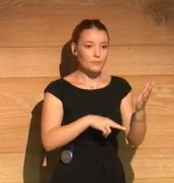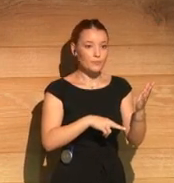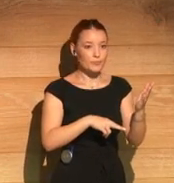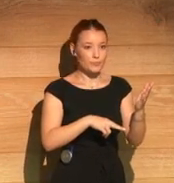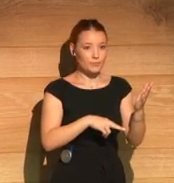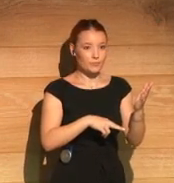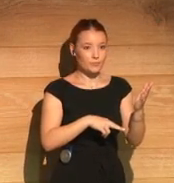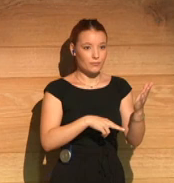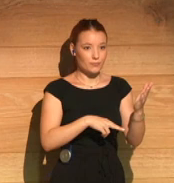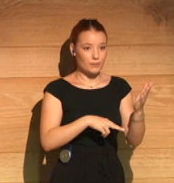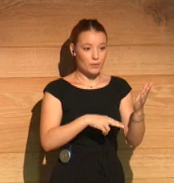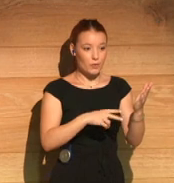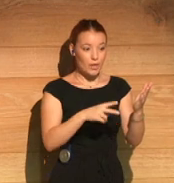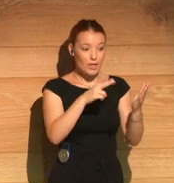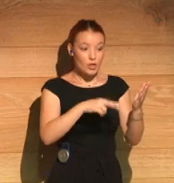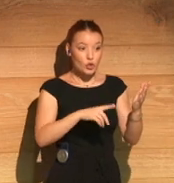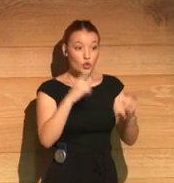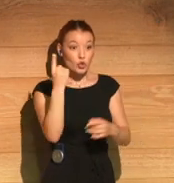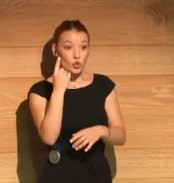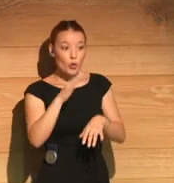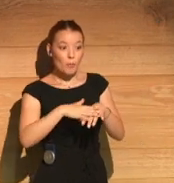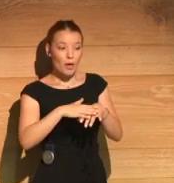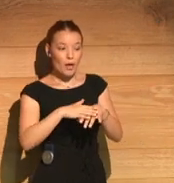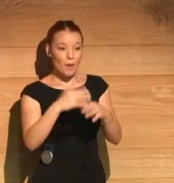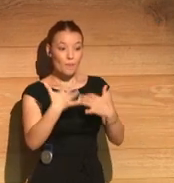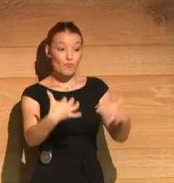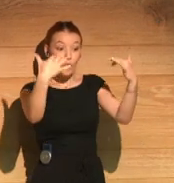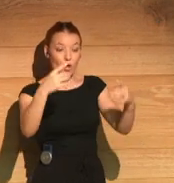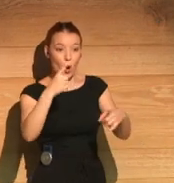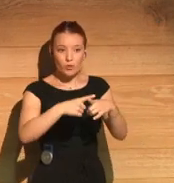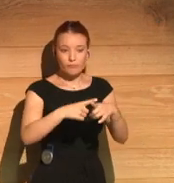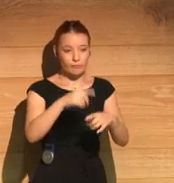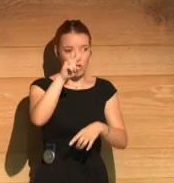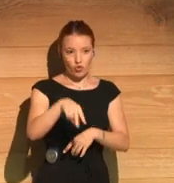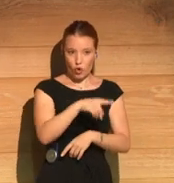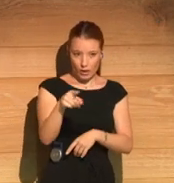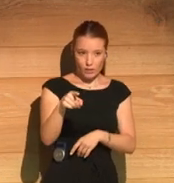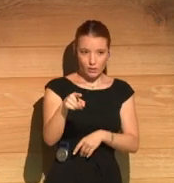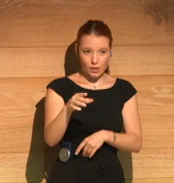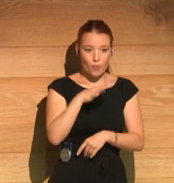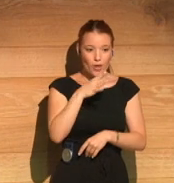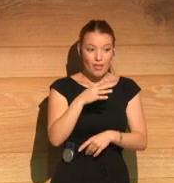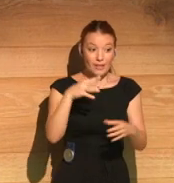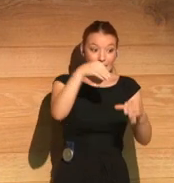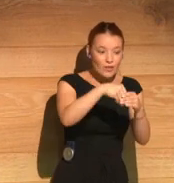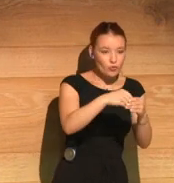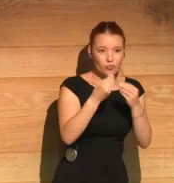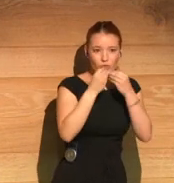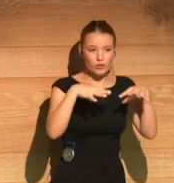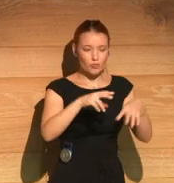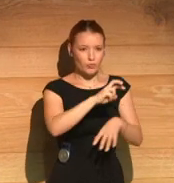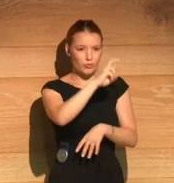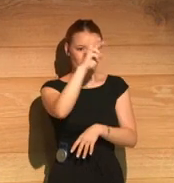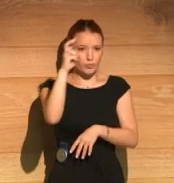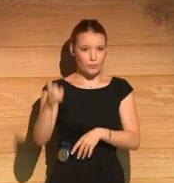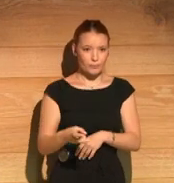a novel that can only be read by homosexuals. Of course not. There are so many stories in